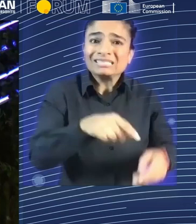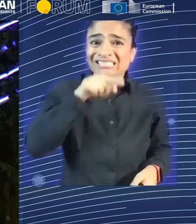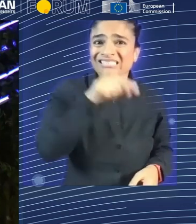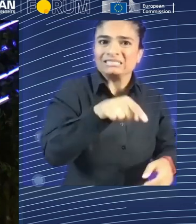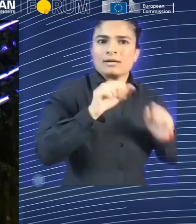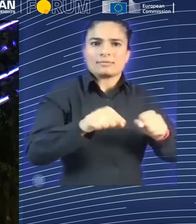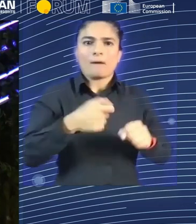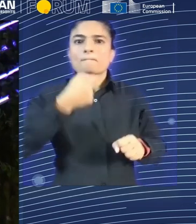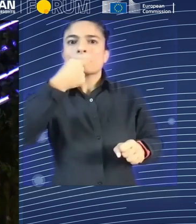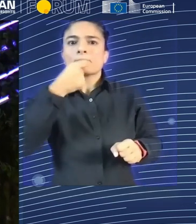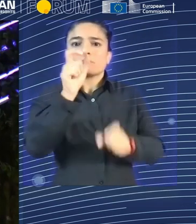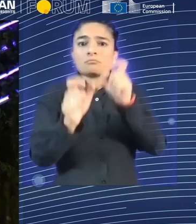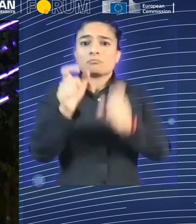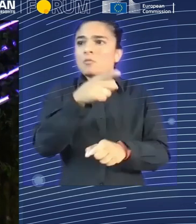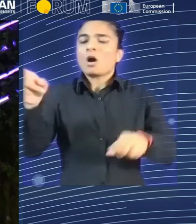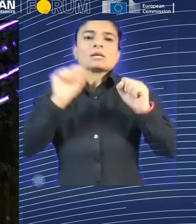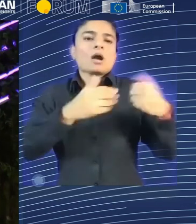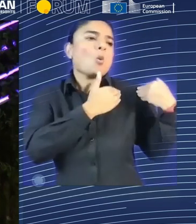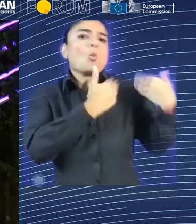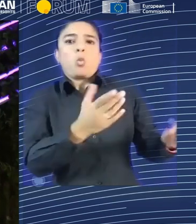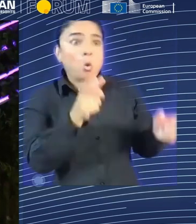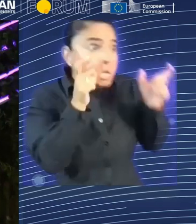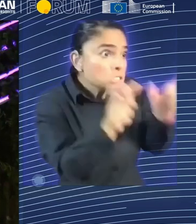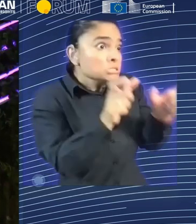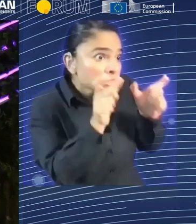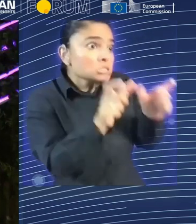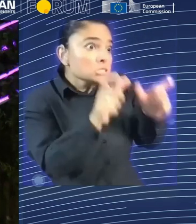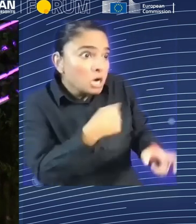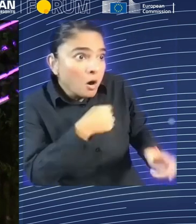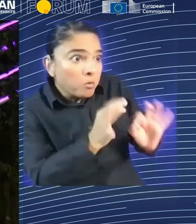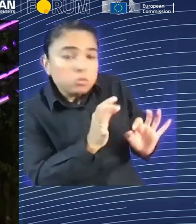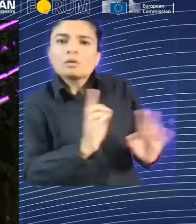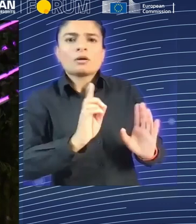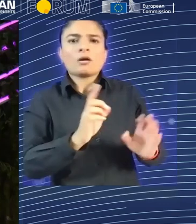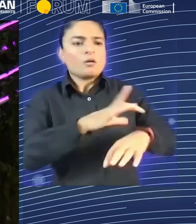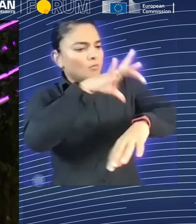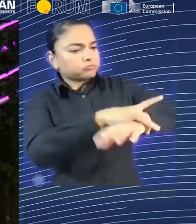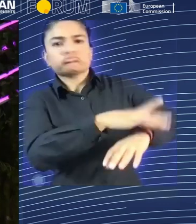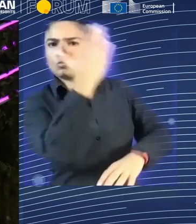of AI in the healthcare sector and that applies across many other sectors. So, it's not about